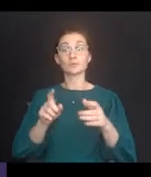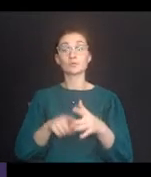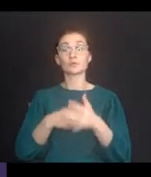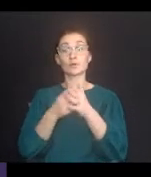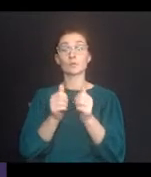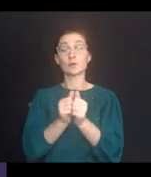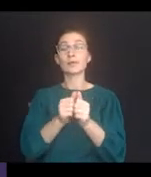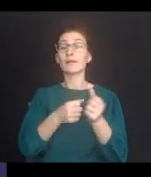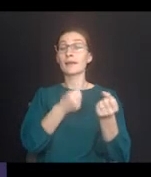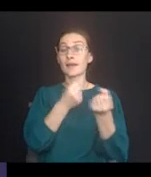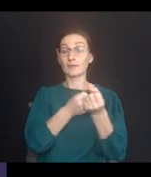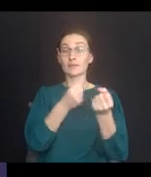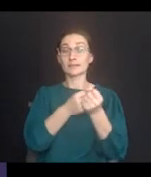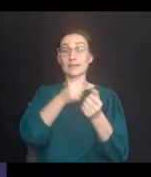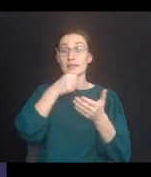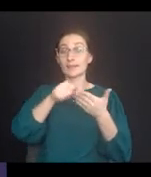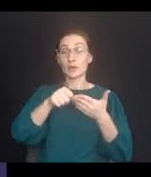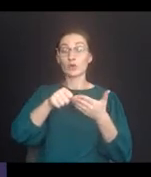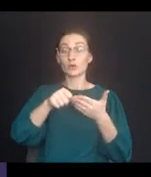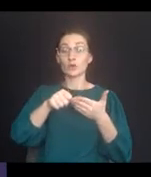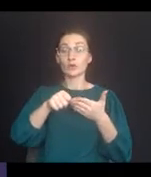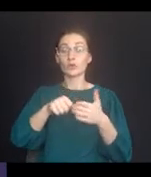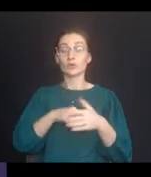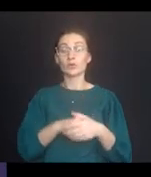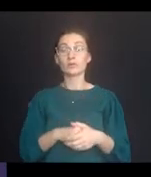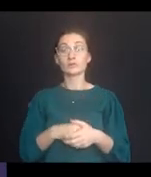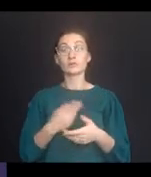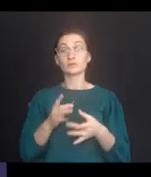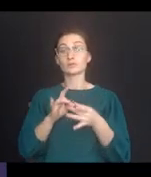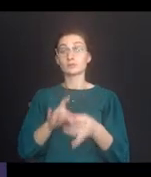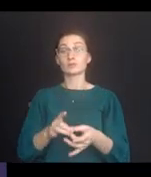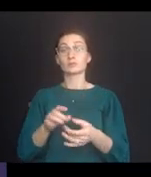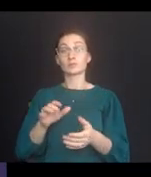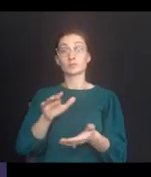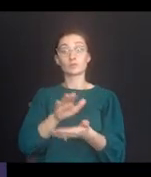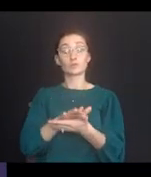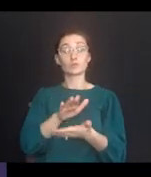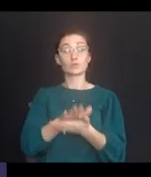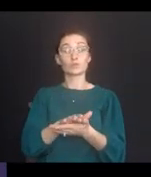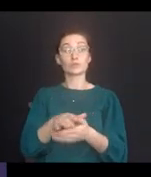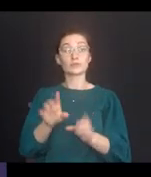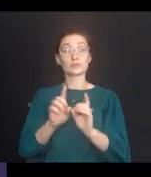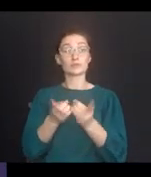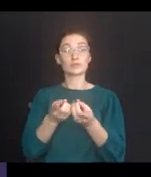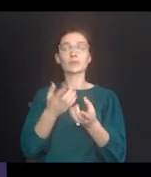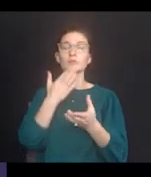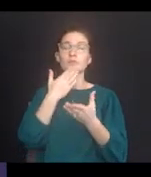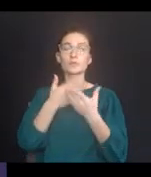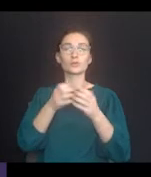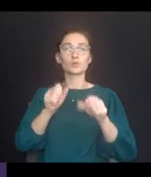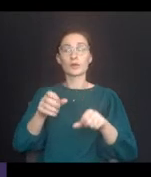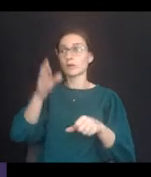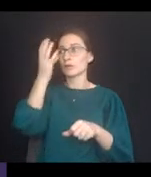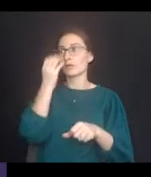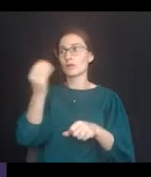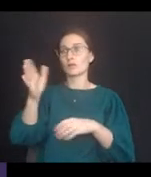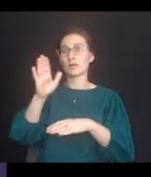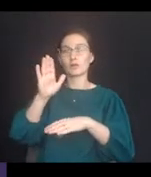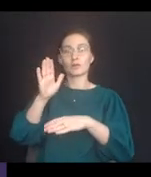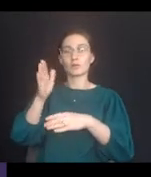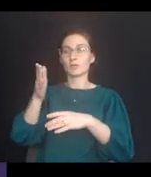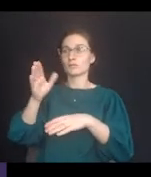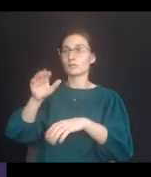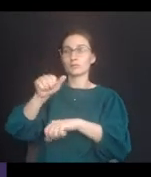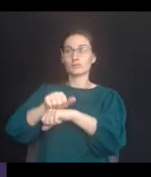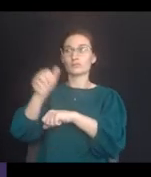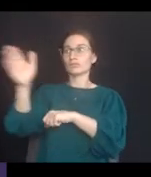You can always start out with an advocacy letter. In the case of a school district, you know, it would be good to put the school district on notice